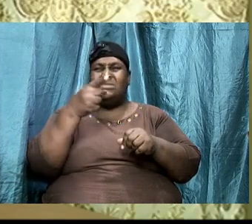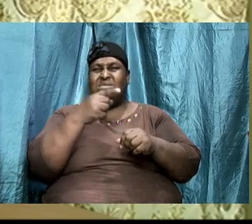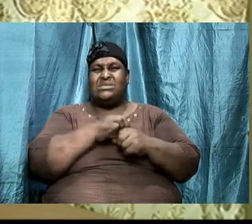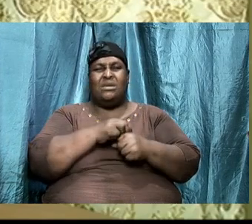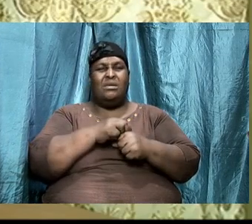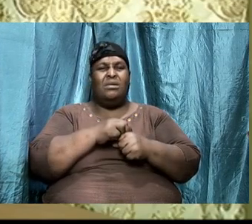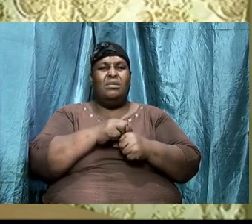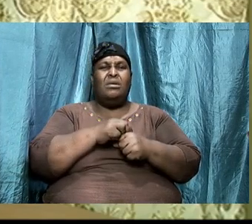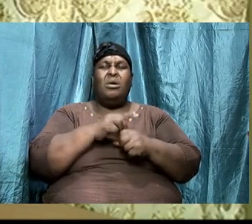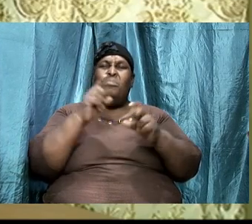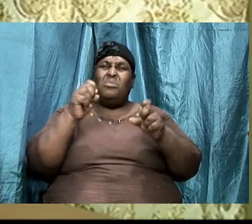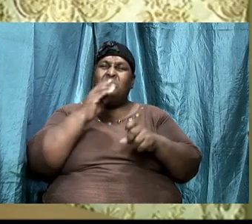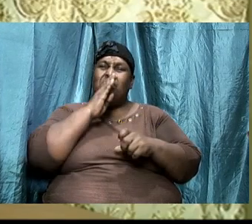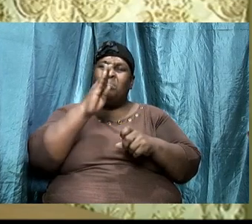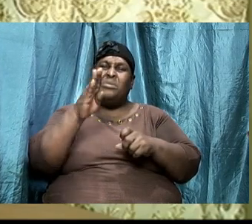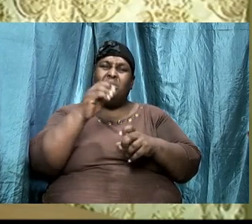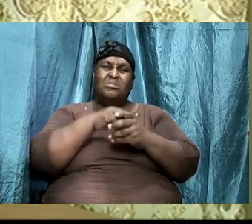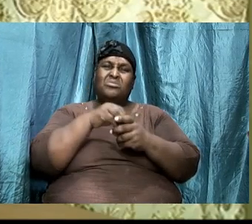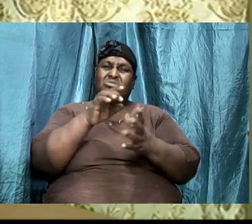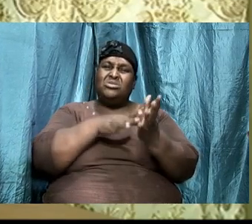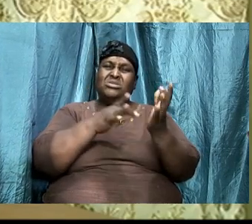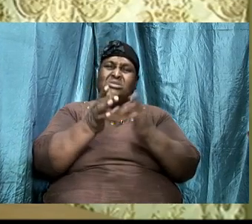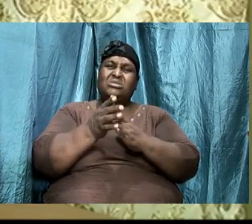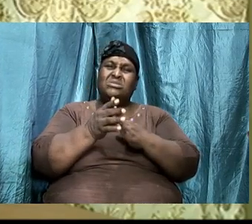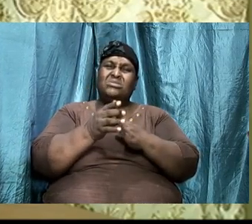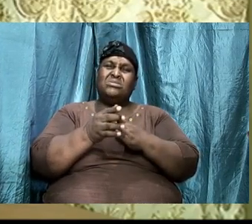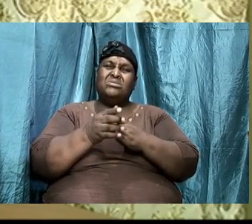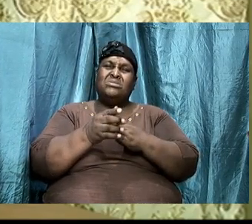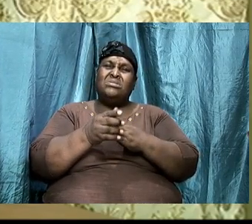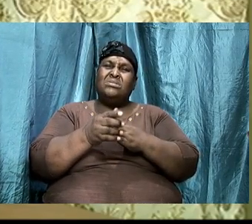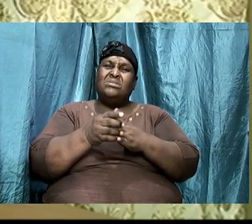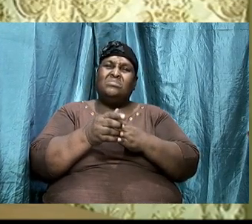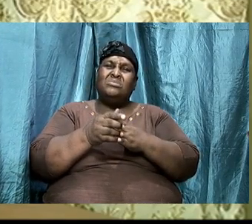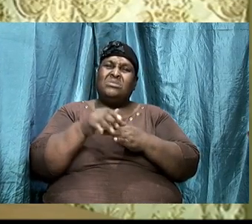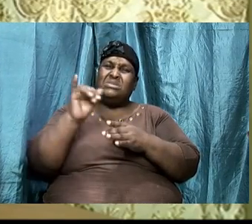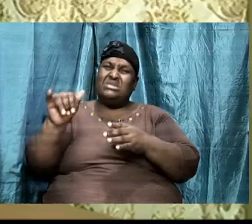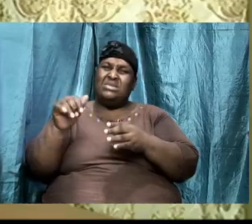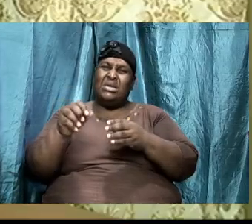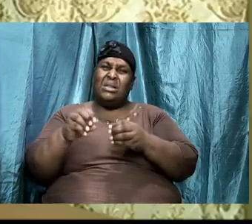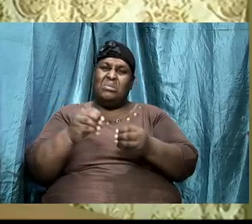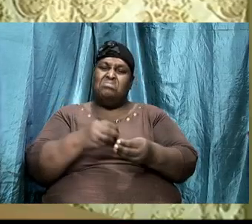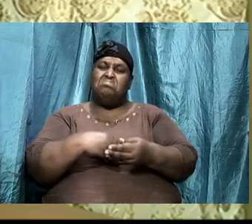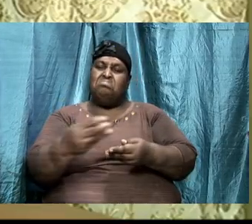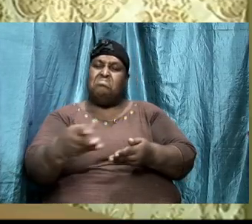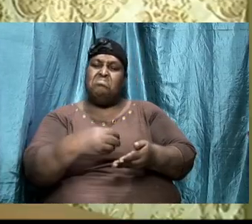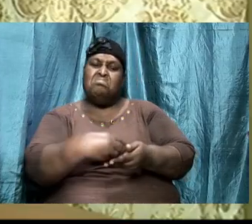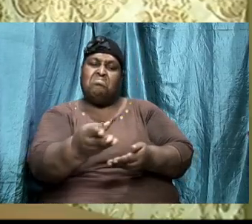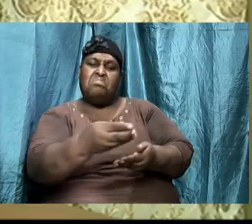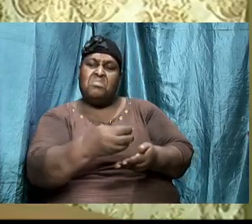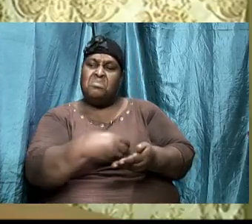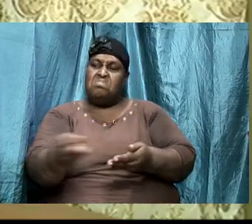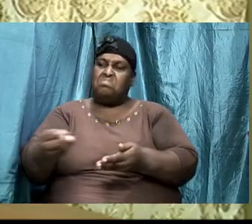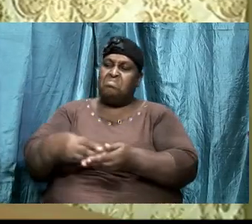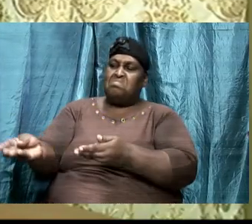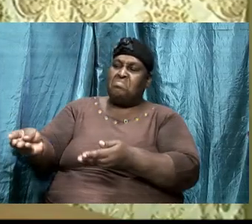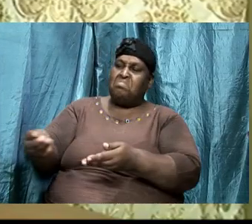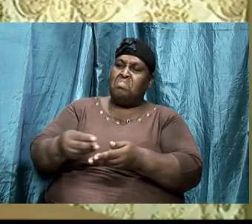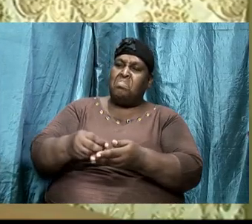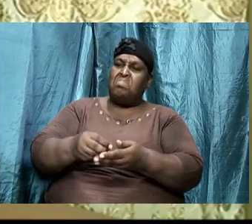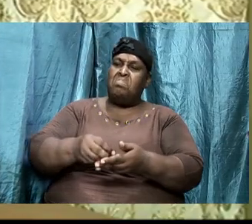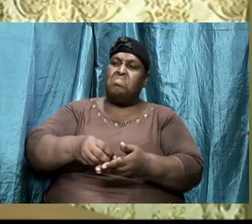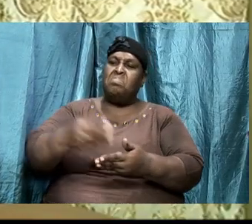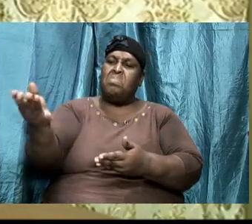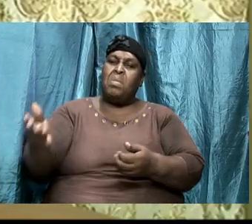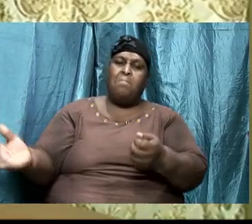you should be in Christ but you are hooked on gambling you think that when times come now for